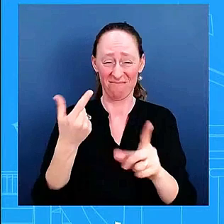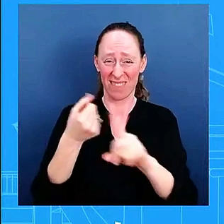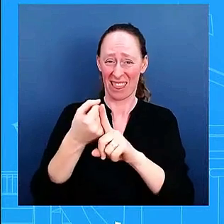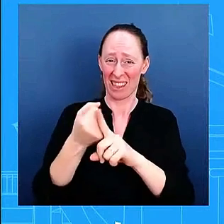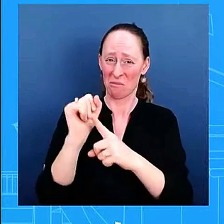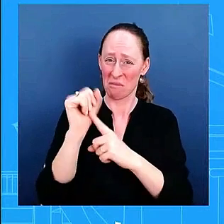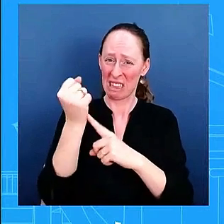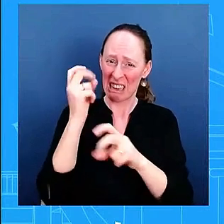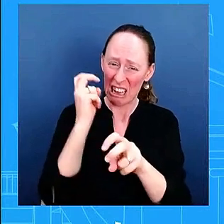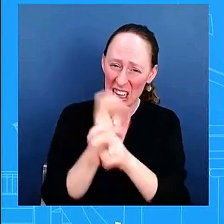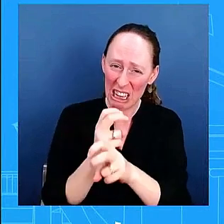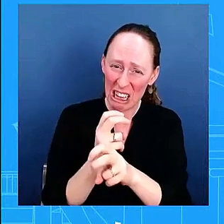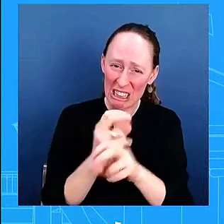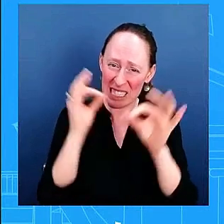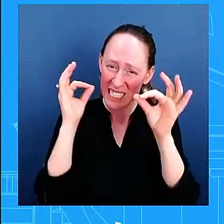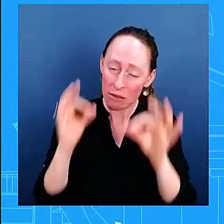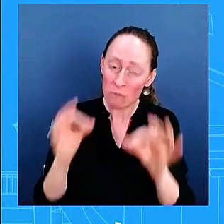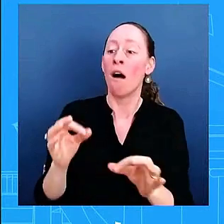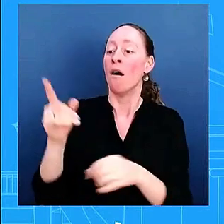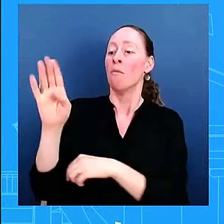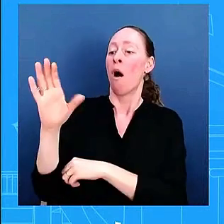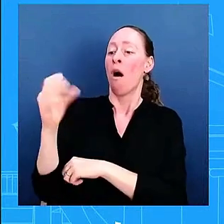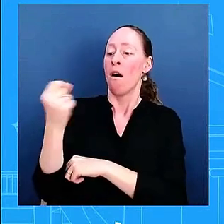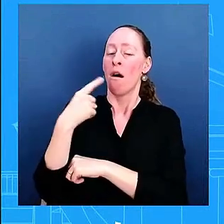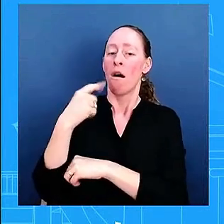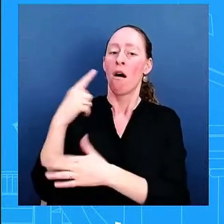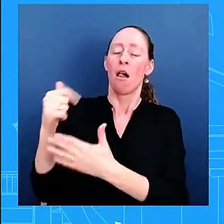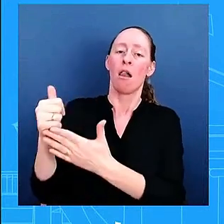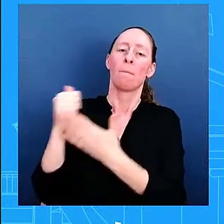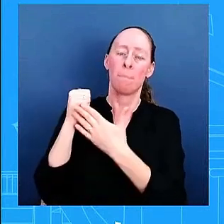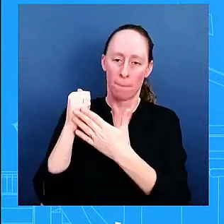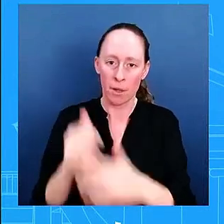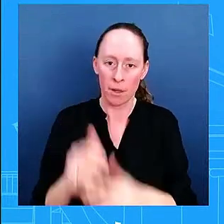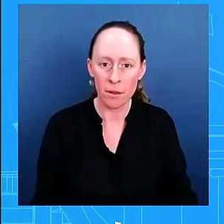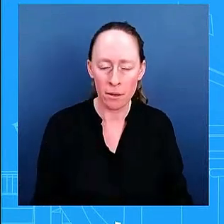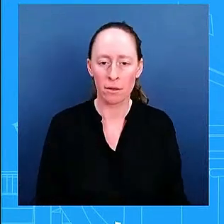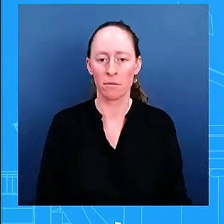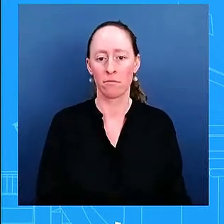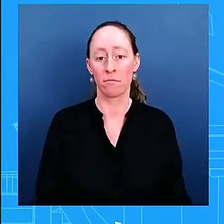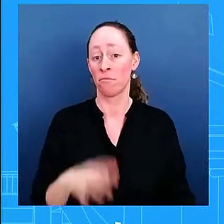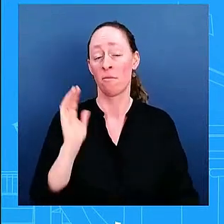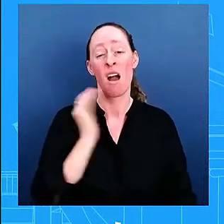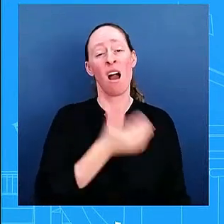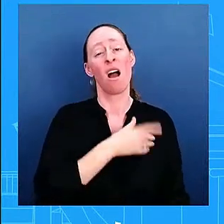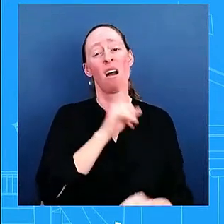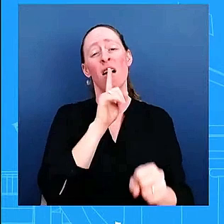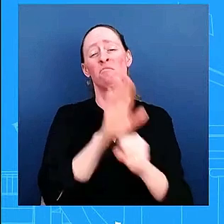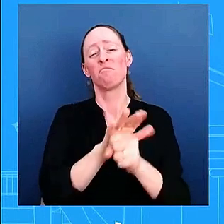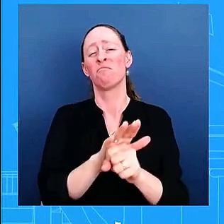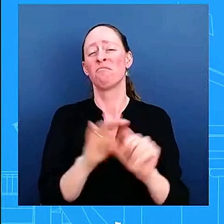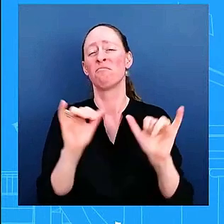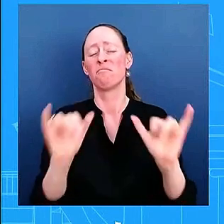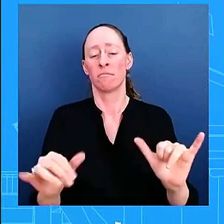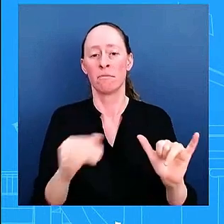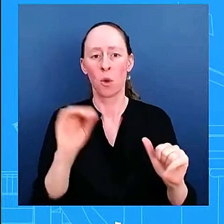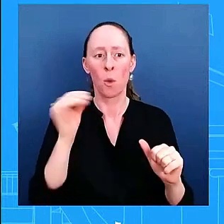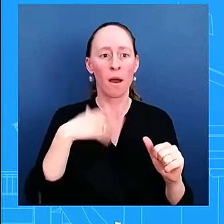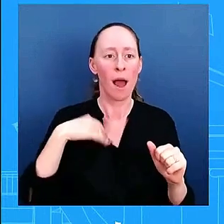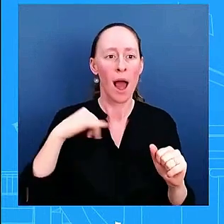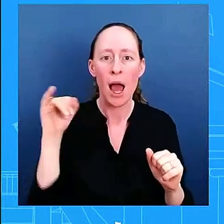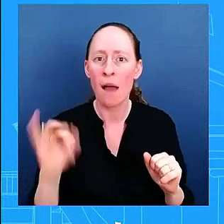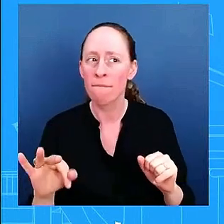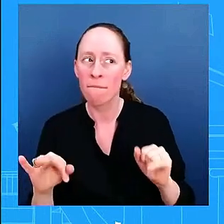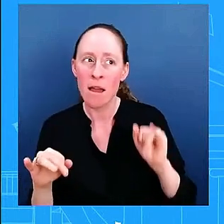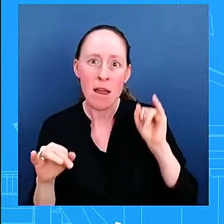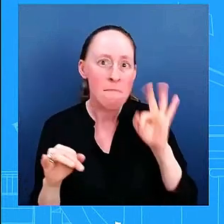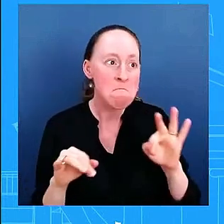that is um that is our commitment that we have made here i can't get into you know what congress is going to do the hypotheticals from here uh what i can